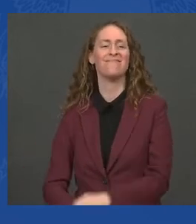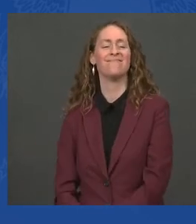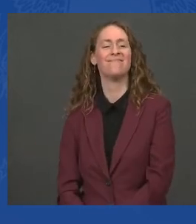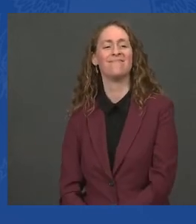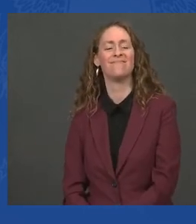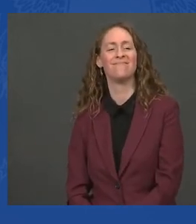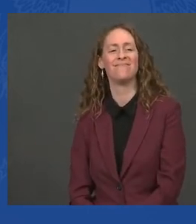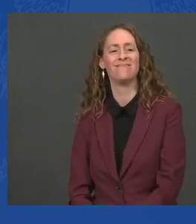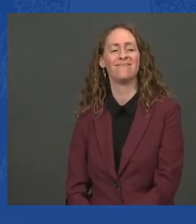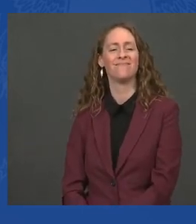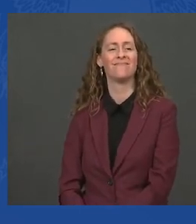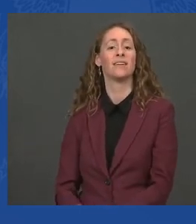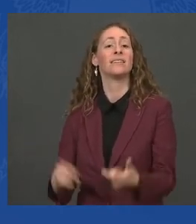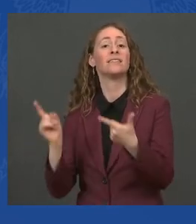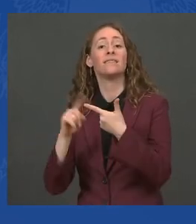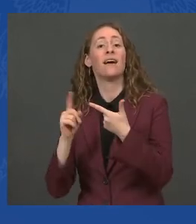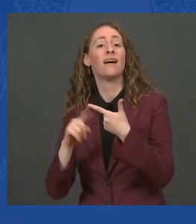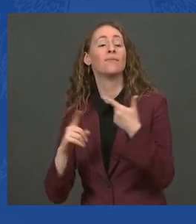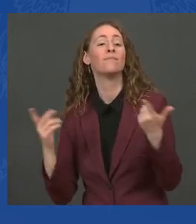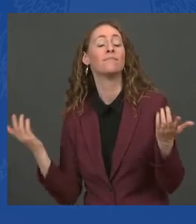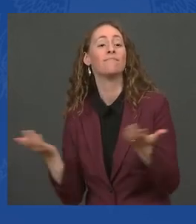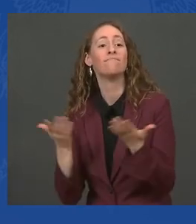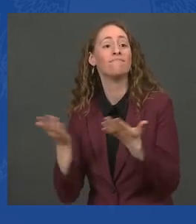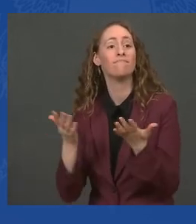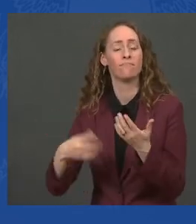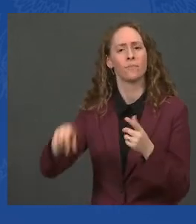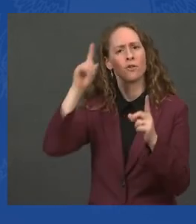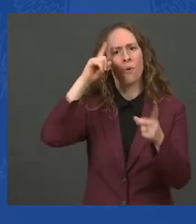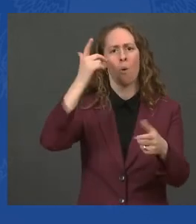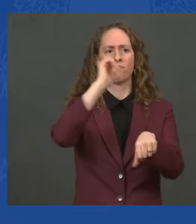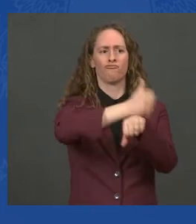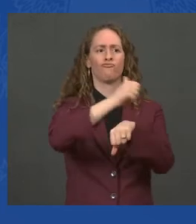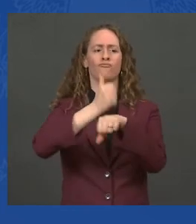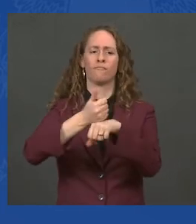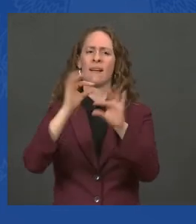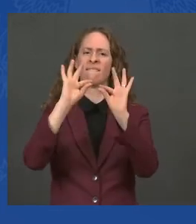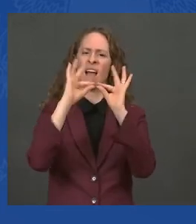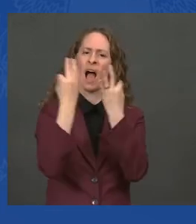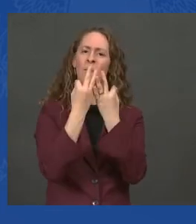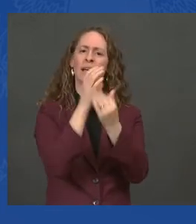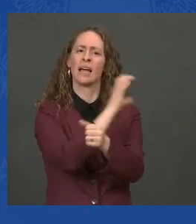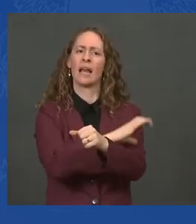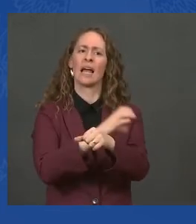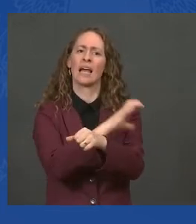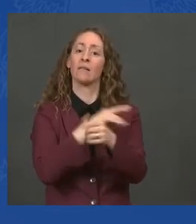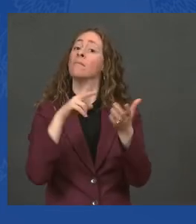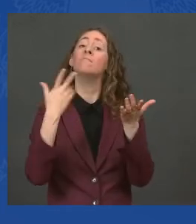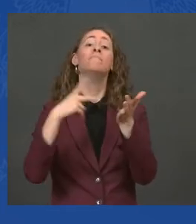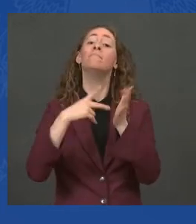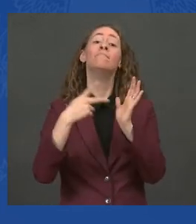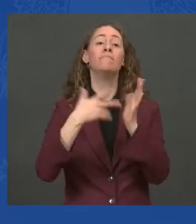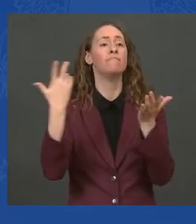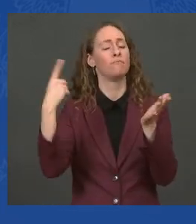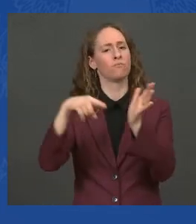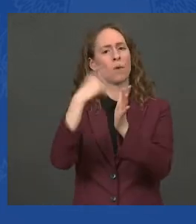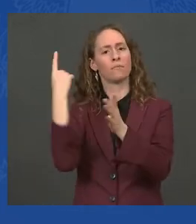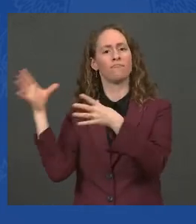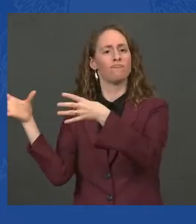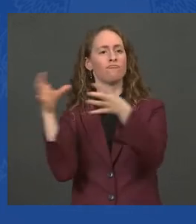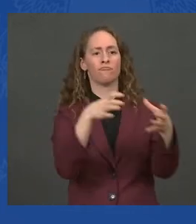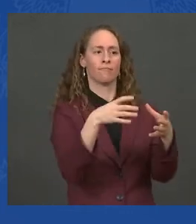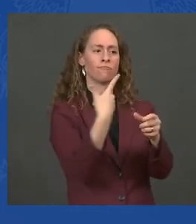parents, the whole family to get vaccinated in one place, and new policies to keep children in school instead of